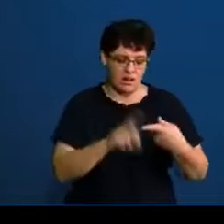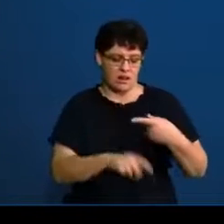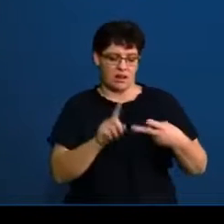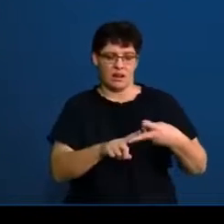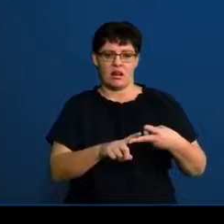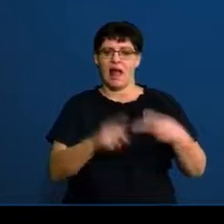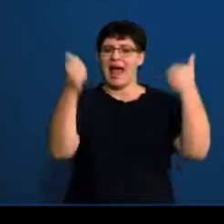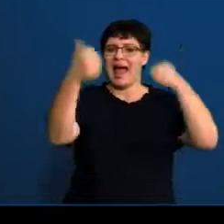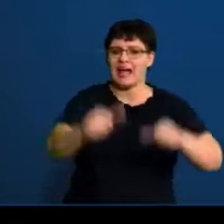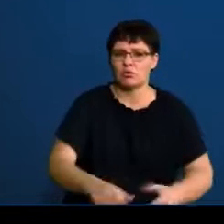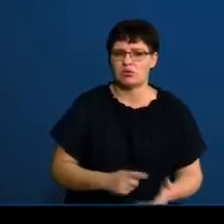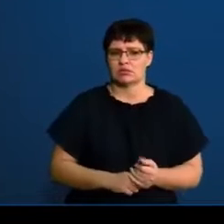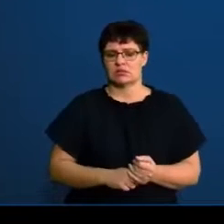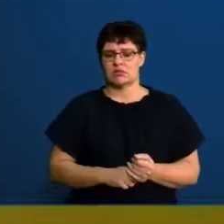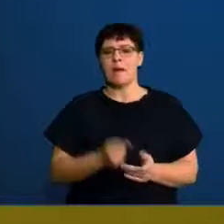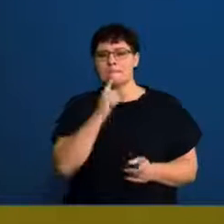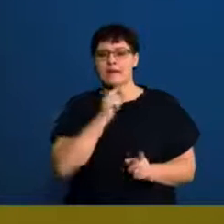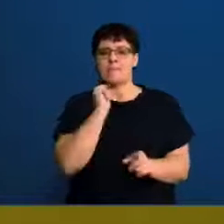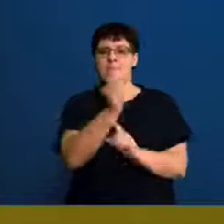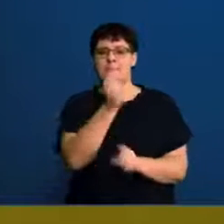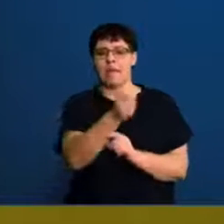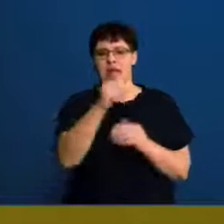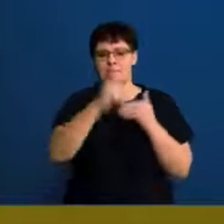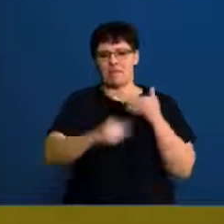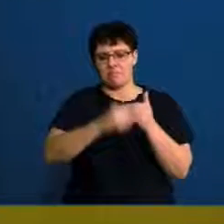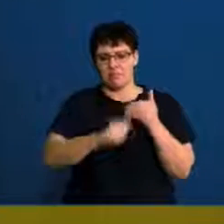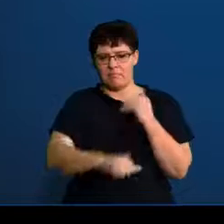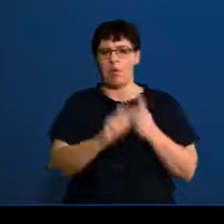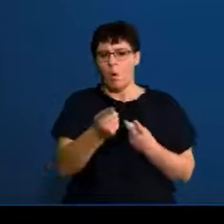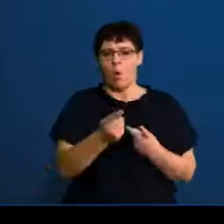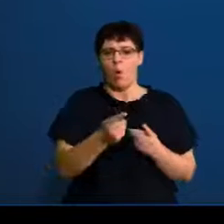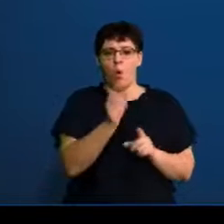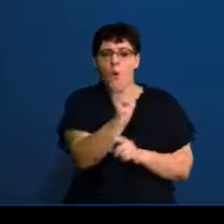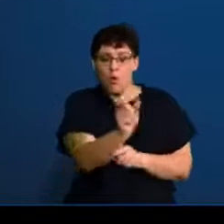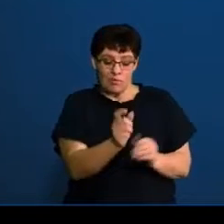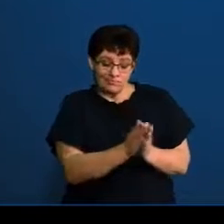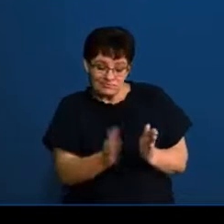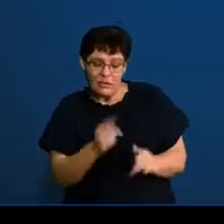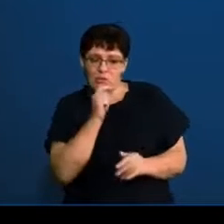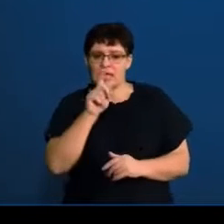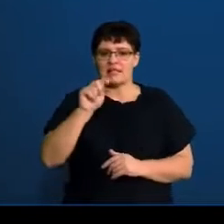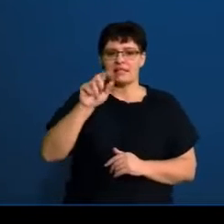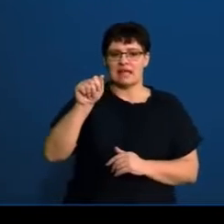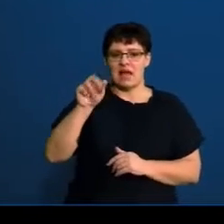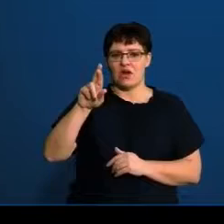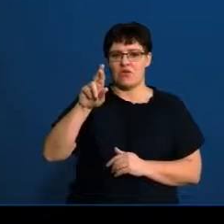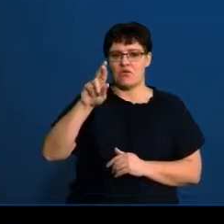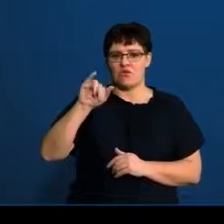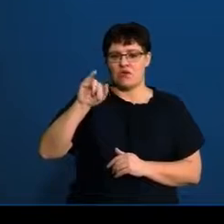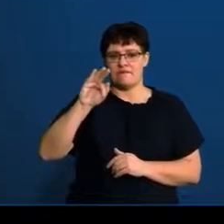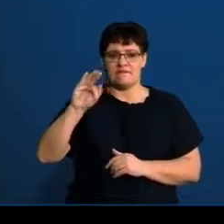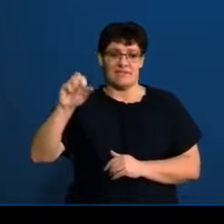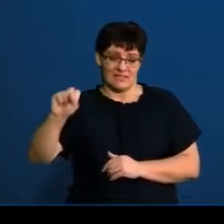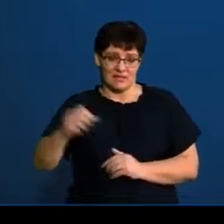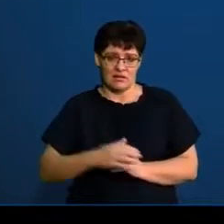accounts, a tariff system. I'm going to do a tariff system with you today. VAT calculations, really important. And VAT